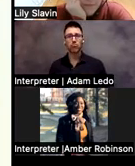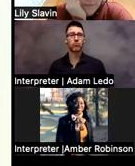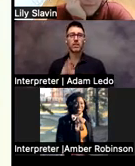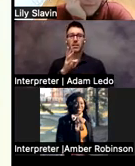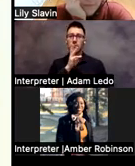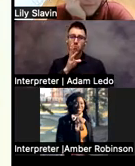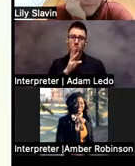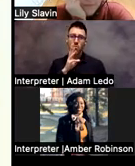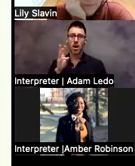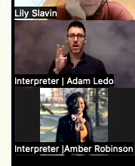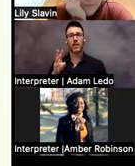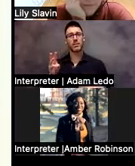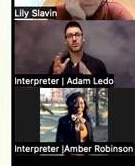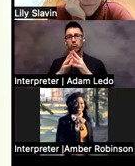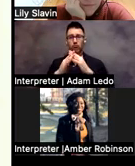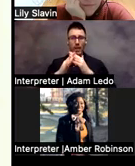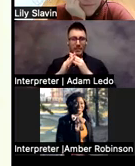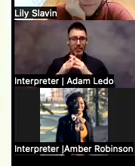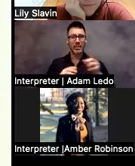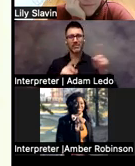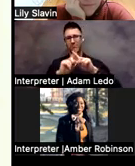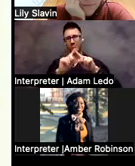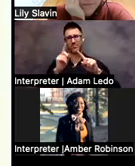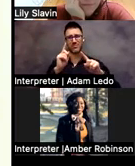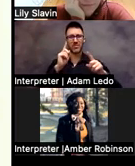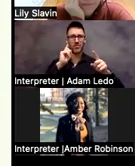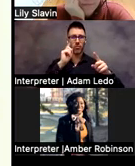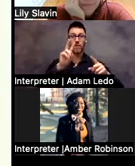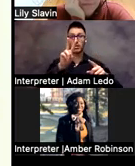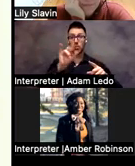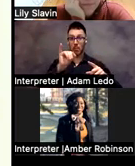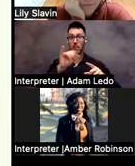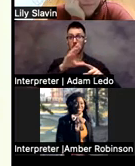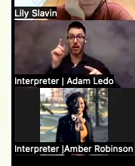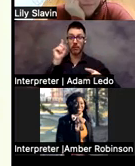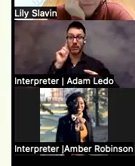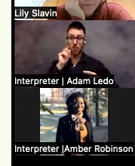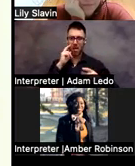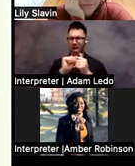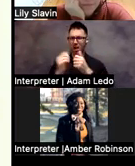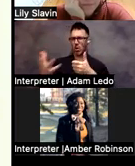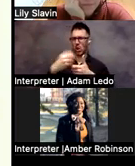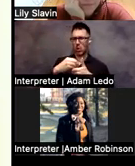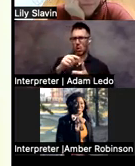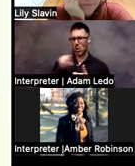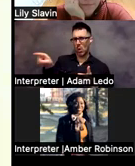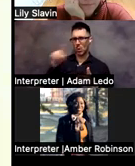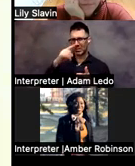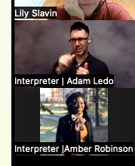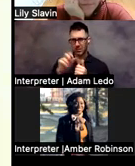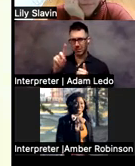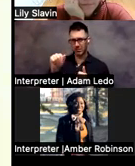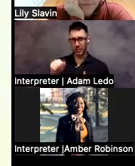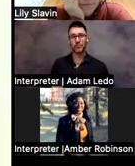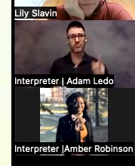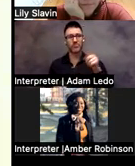And those are just videos on visual impairment and deafblind, how to include kids with those disabilities. This one is called,